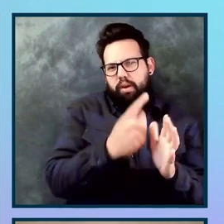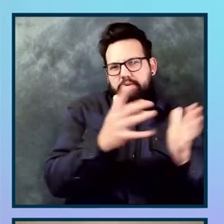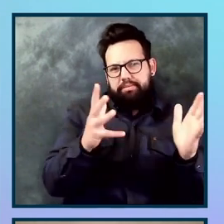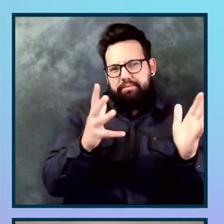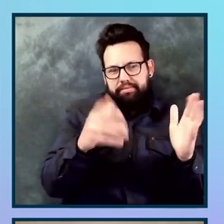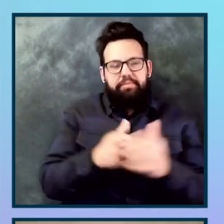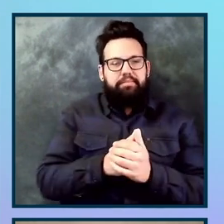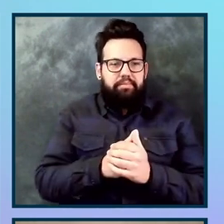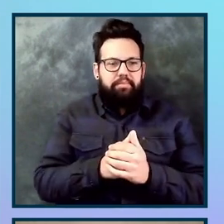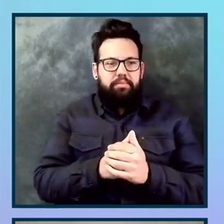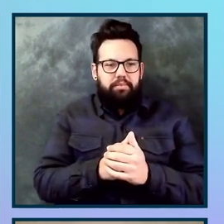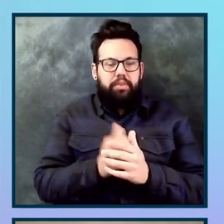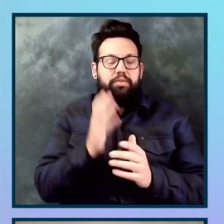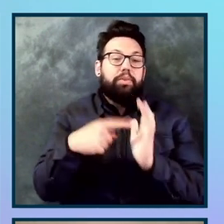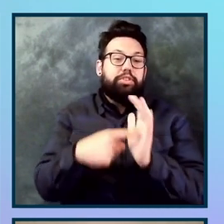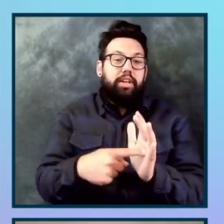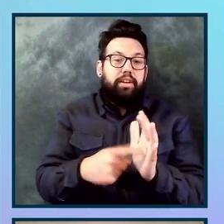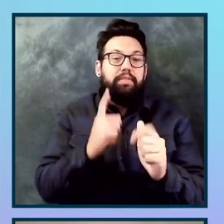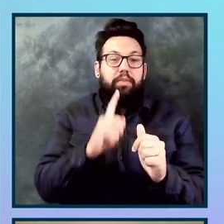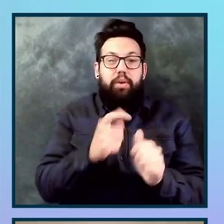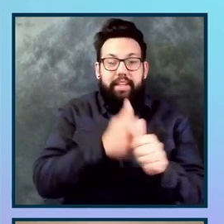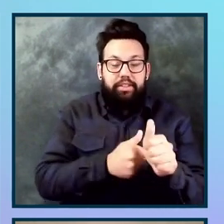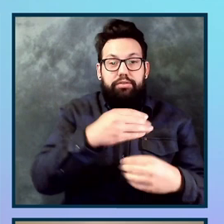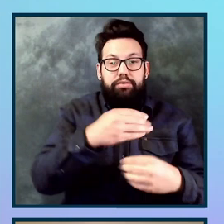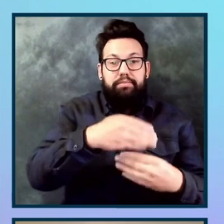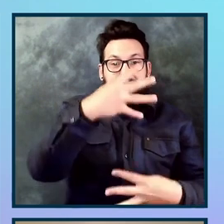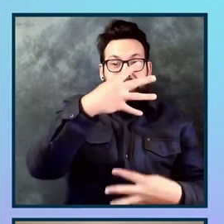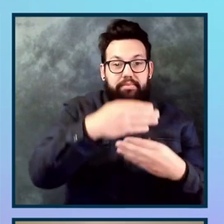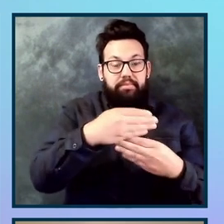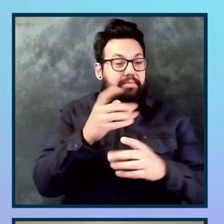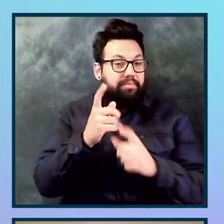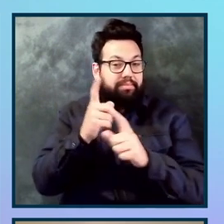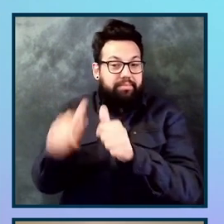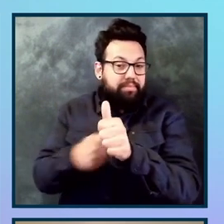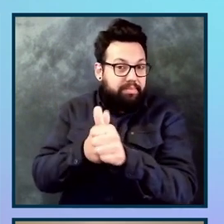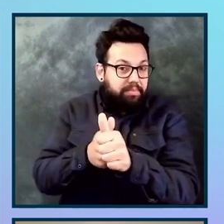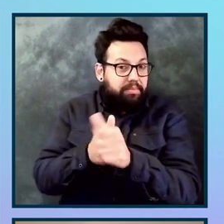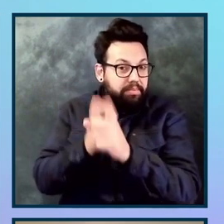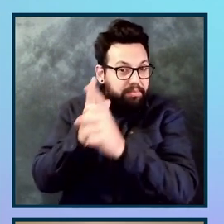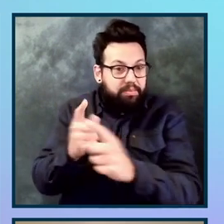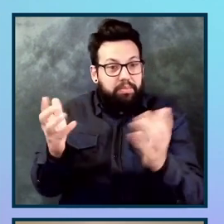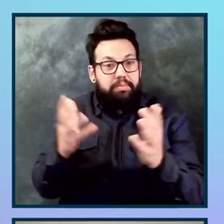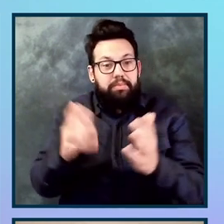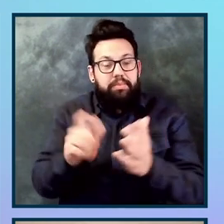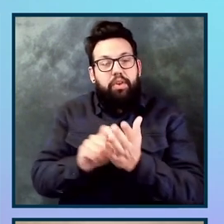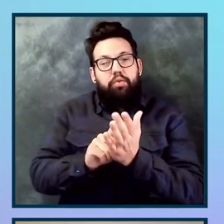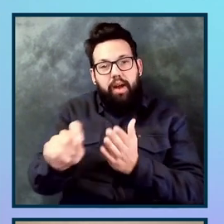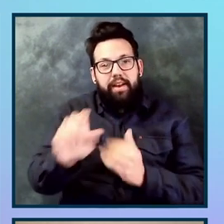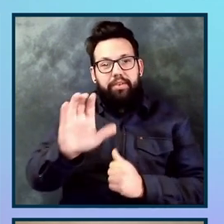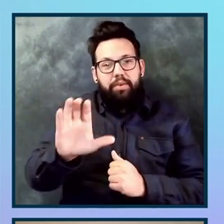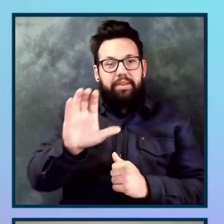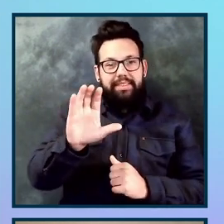um, check for the expanded state. Same thing goes. The lesson learned there for me, honestly, is, uh, write your CSS using